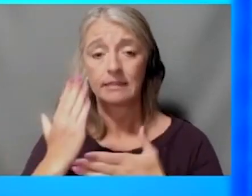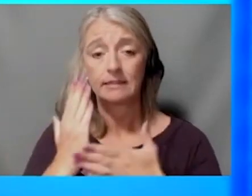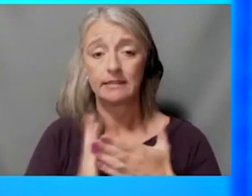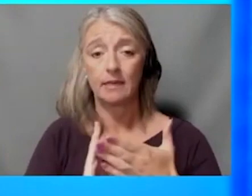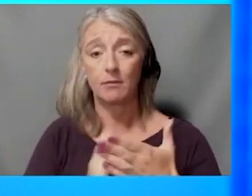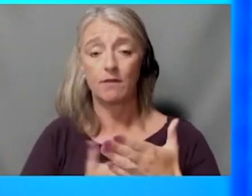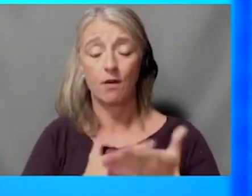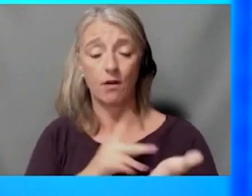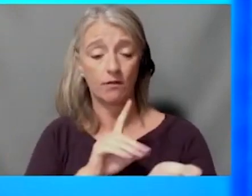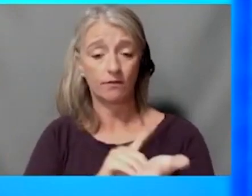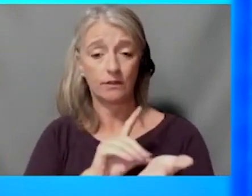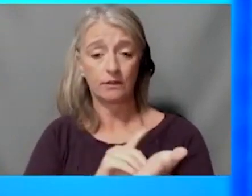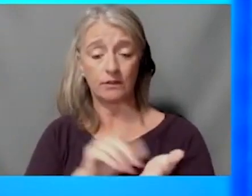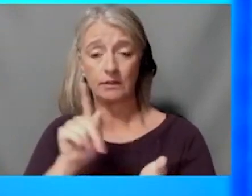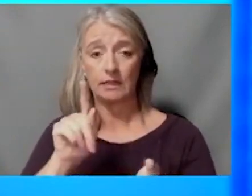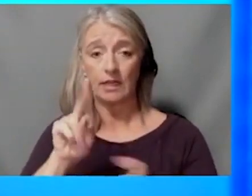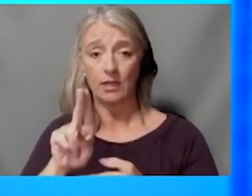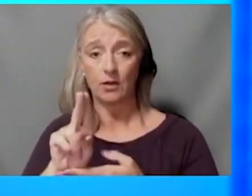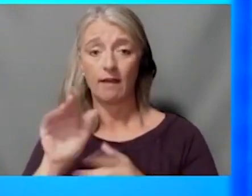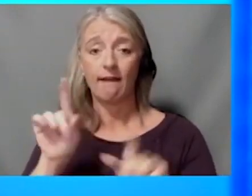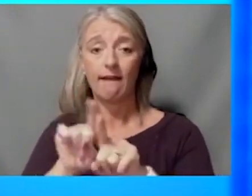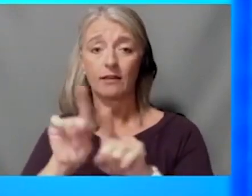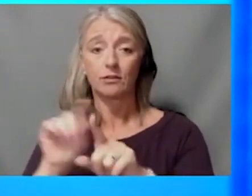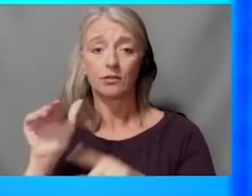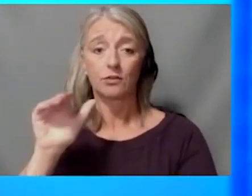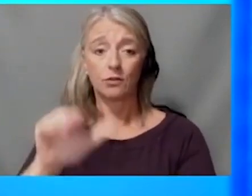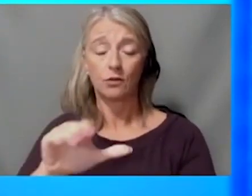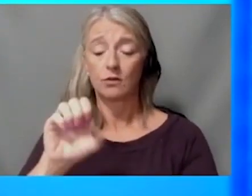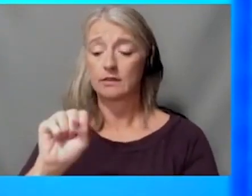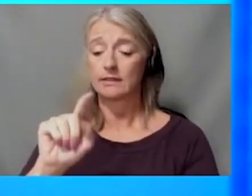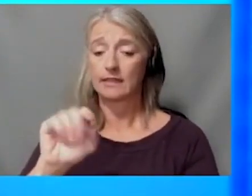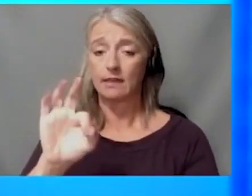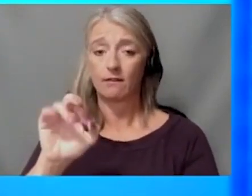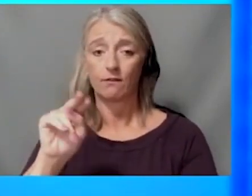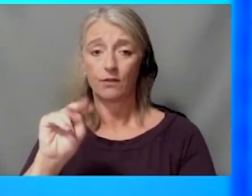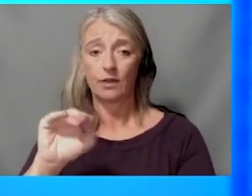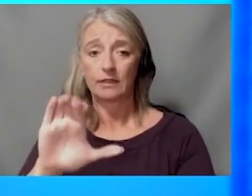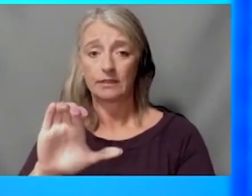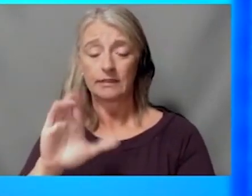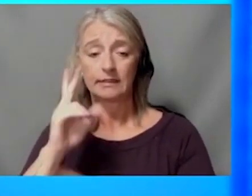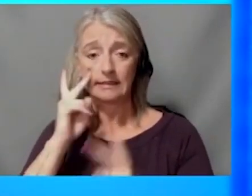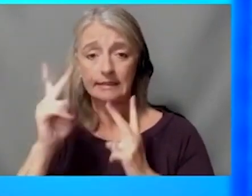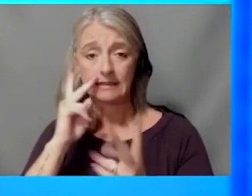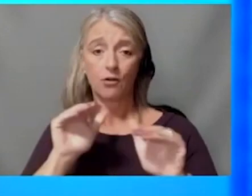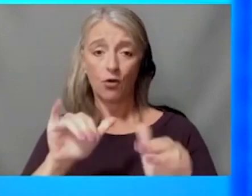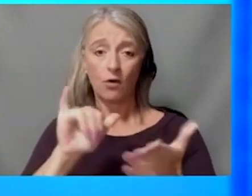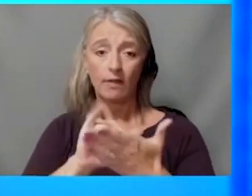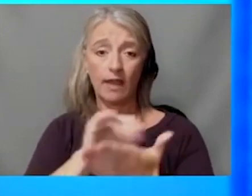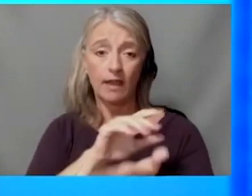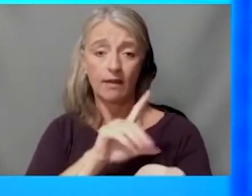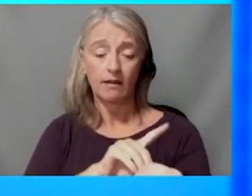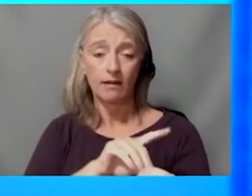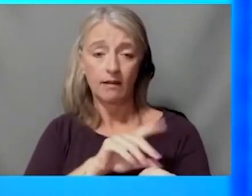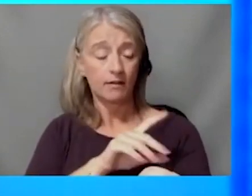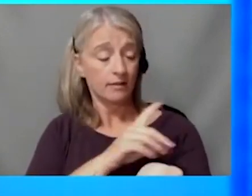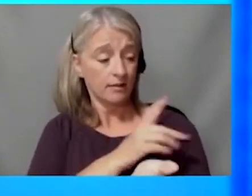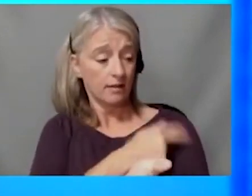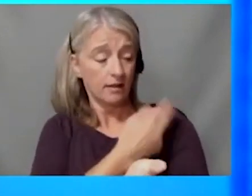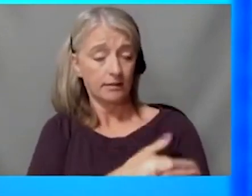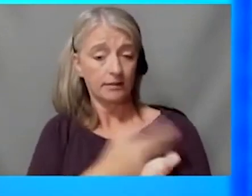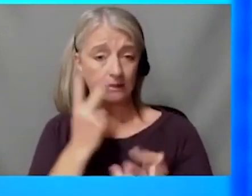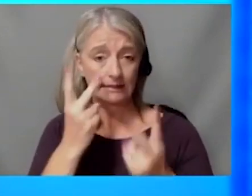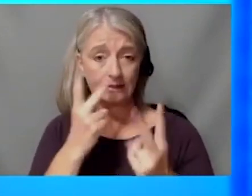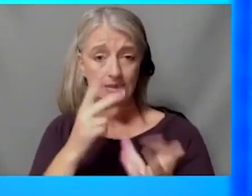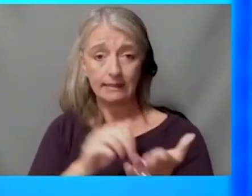to St. Francis to see and treat patients. I myself, for example, I go to St. Francis to see and treat prostate cancer patients over there.